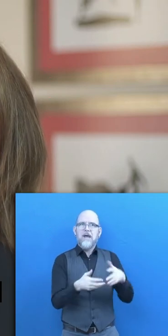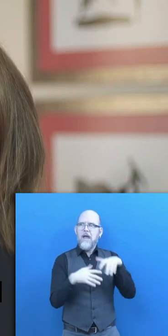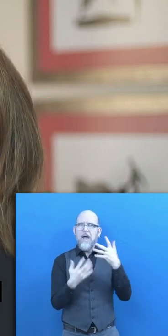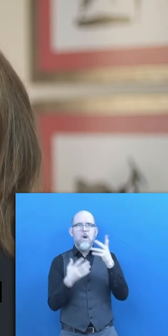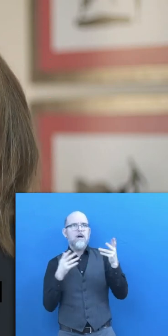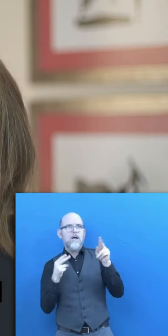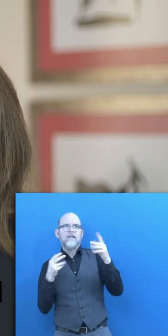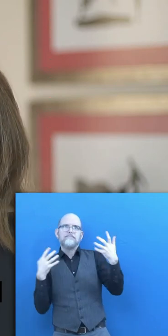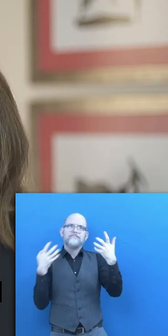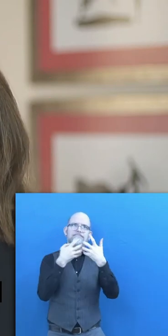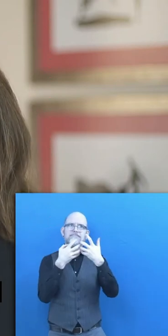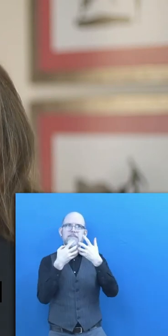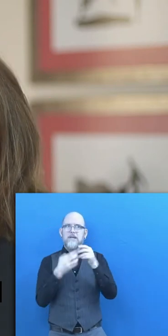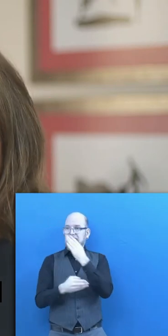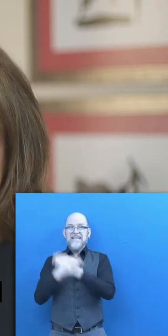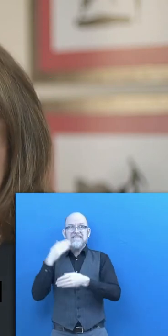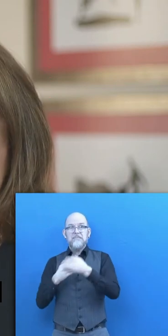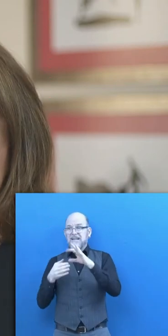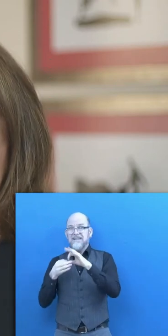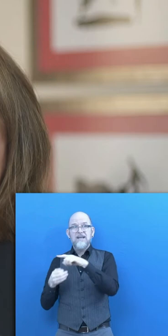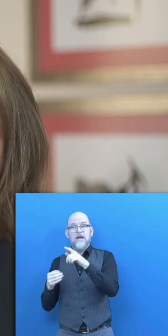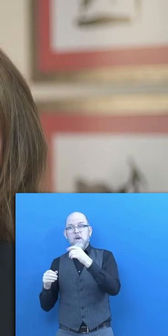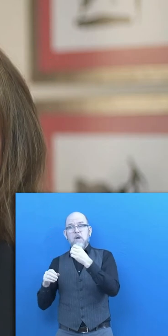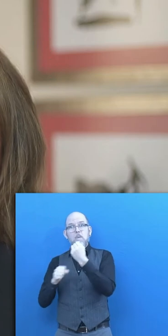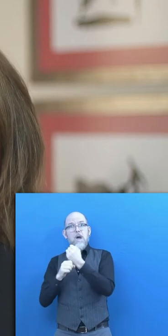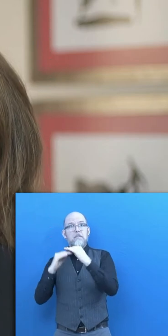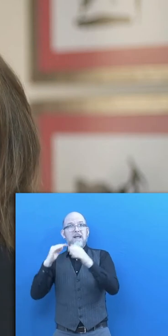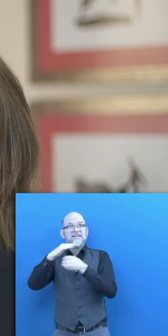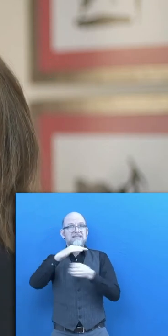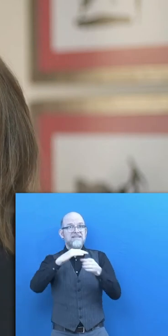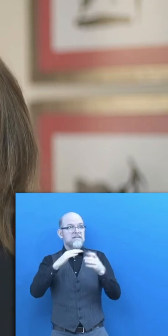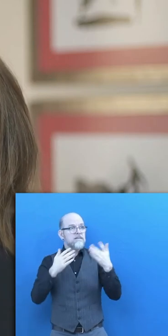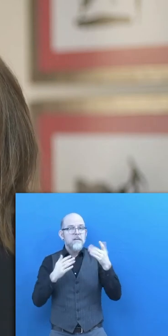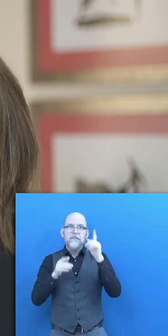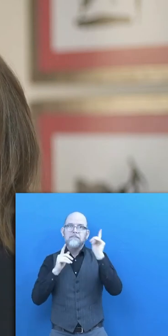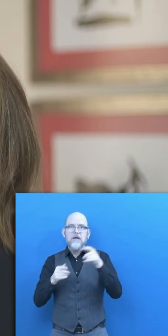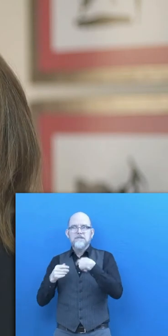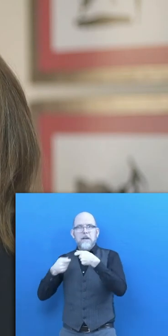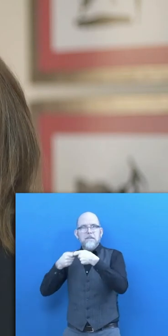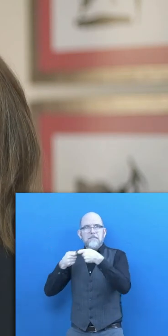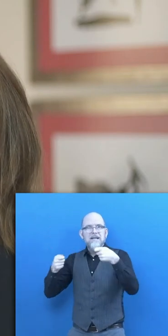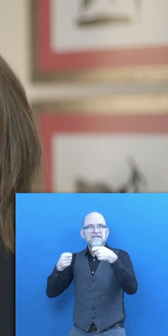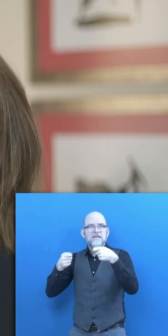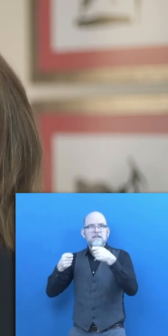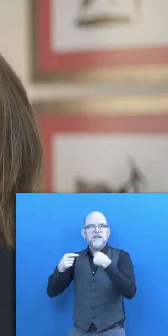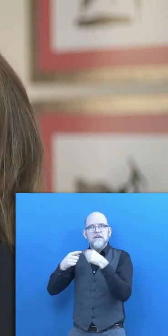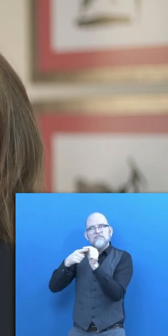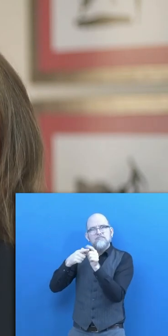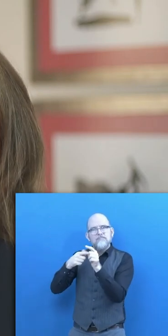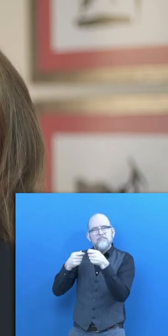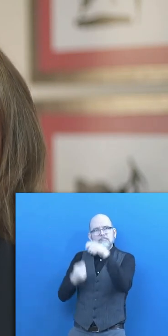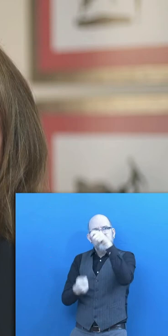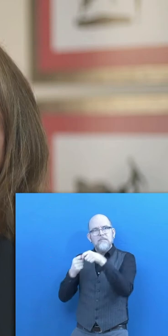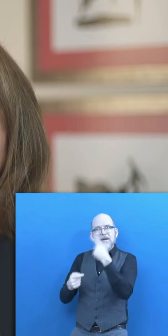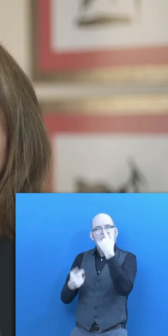and work opportunities for persons with disabilities. For these measures to be successful, we must consider the